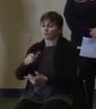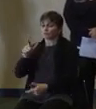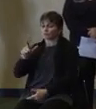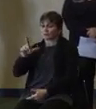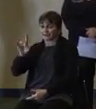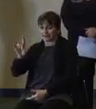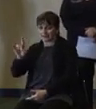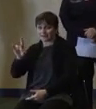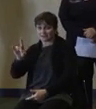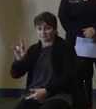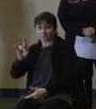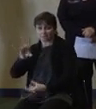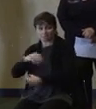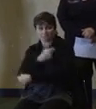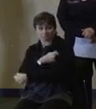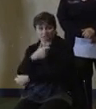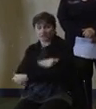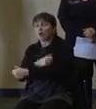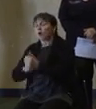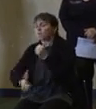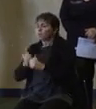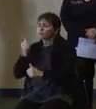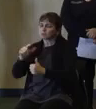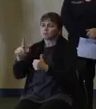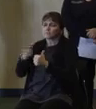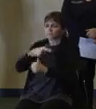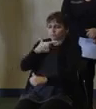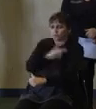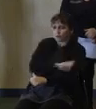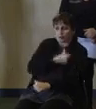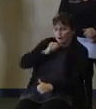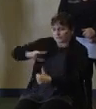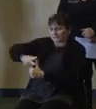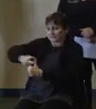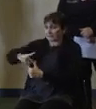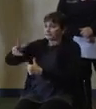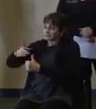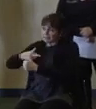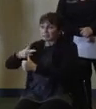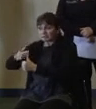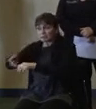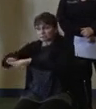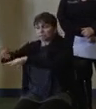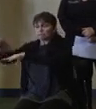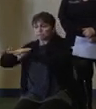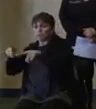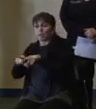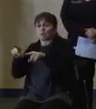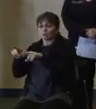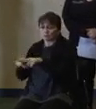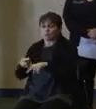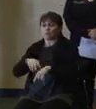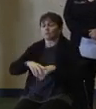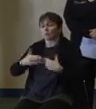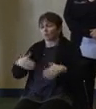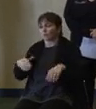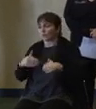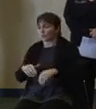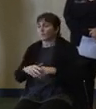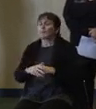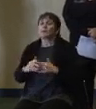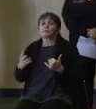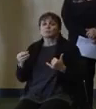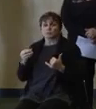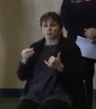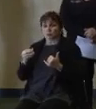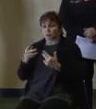That splits largely. Most of them are first dose, but the second dose number is climbing. Again, 824,028. And again,